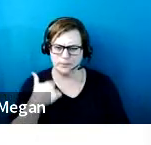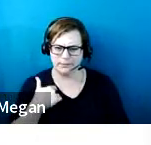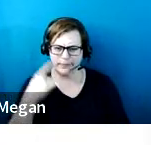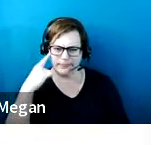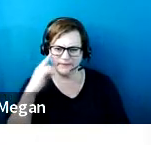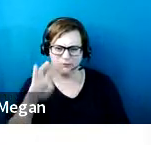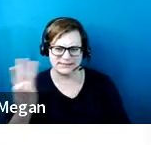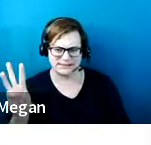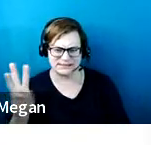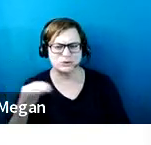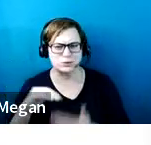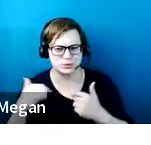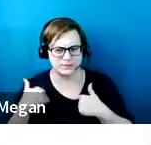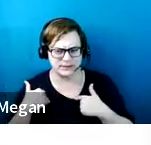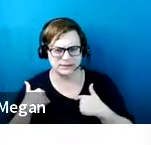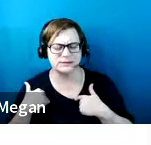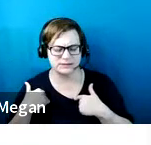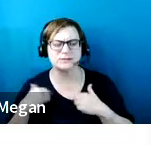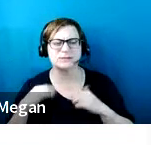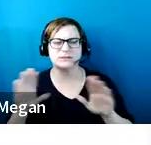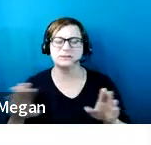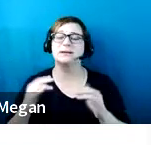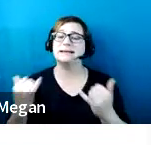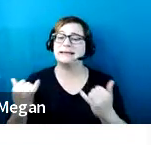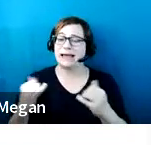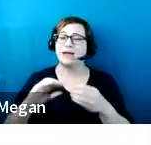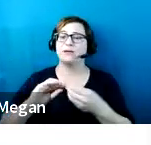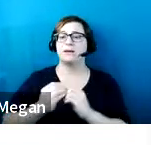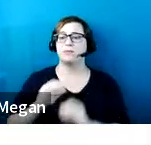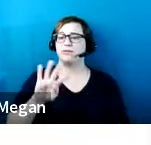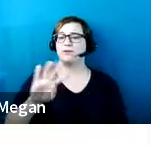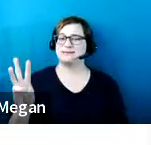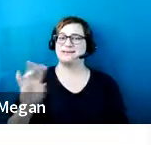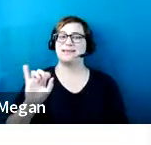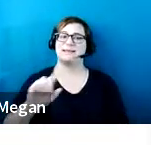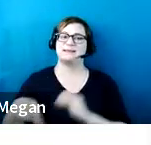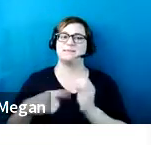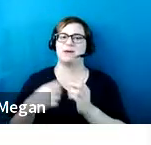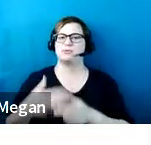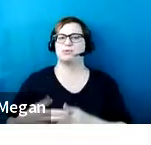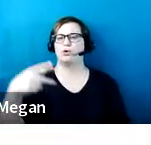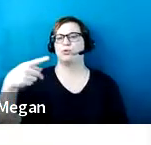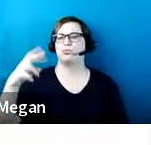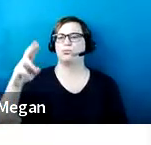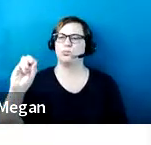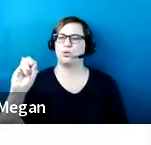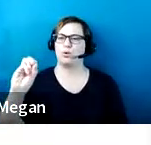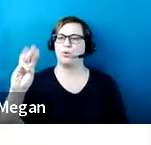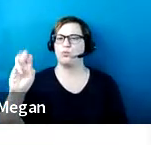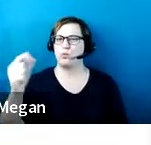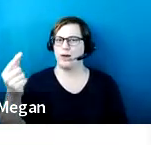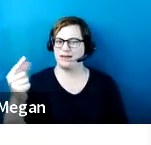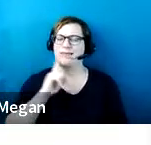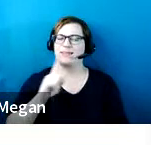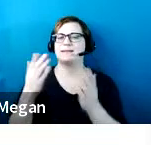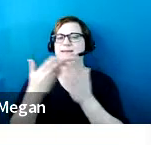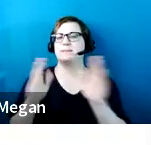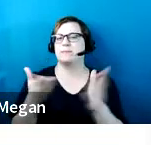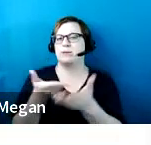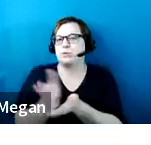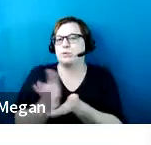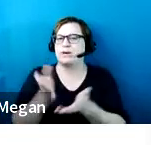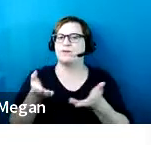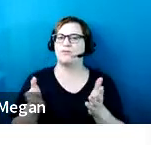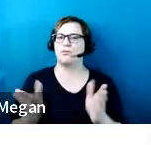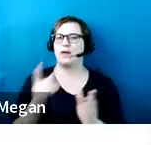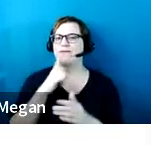me. So now on slide 46, this is about Pro-Ed, which is the public rights of way accessibility guidelines. Now the board is